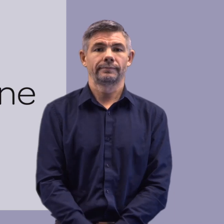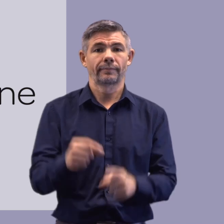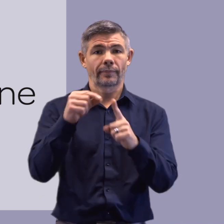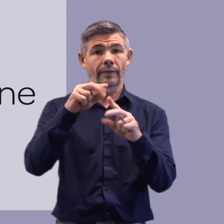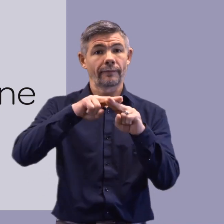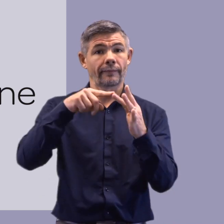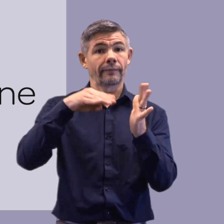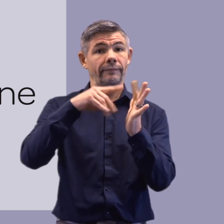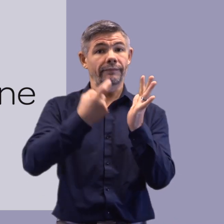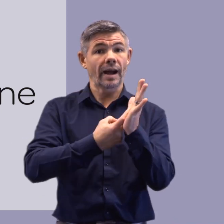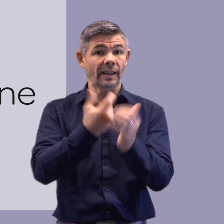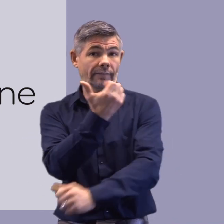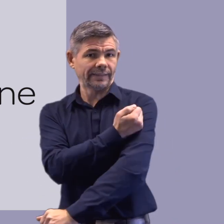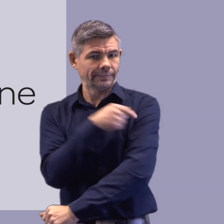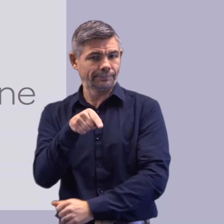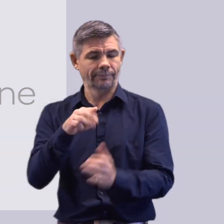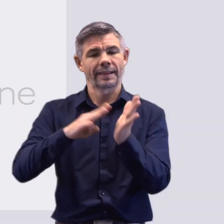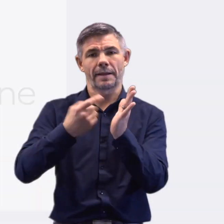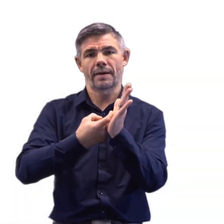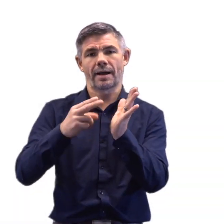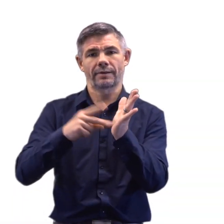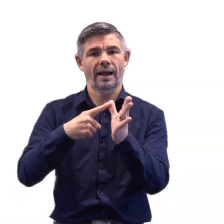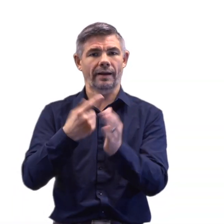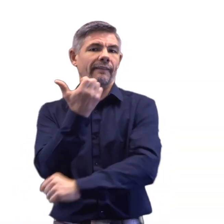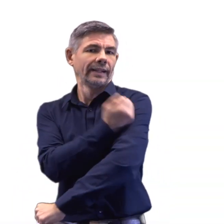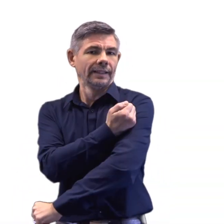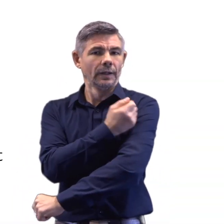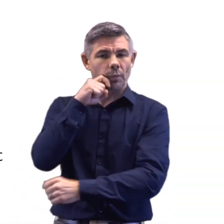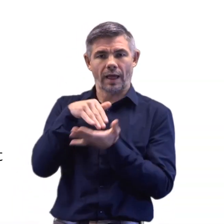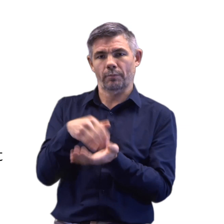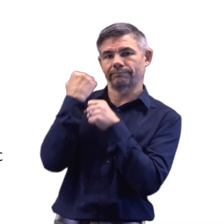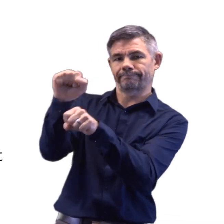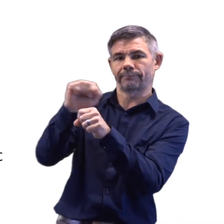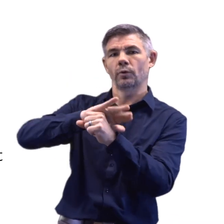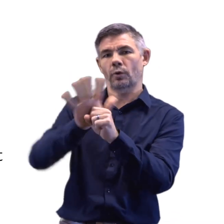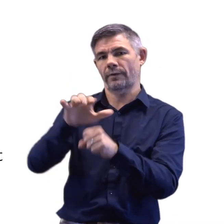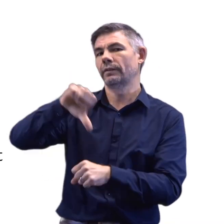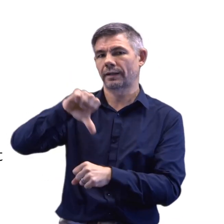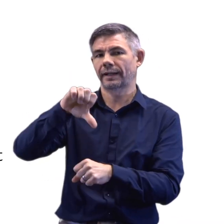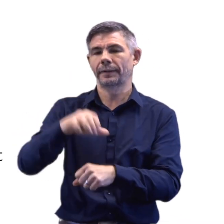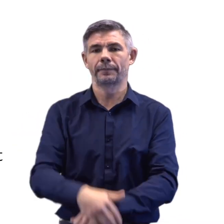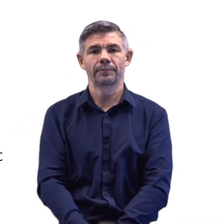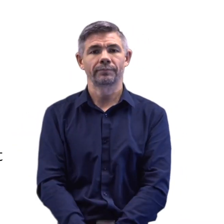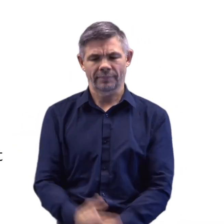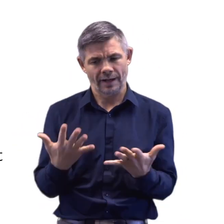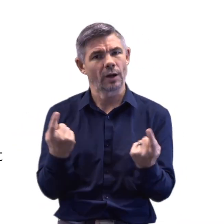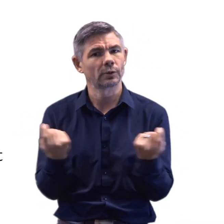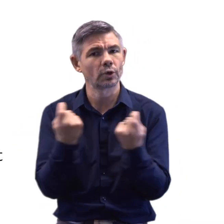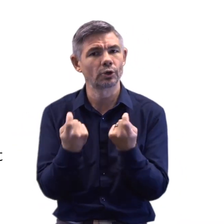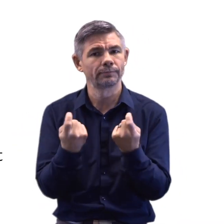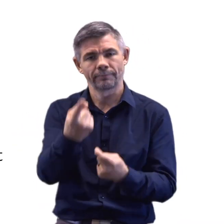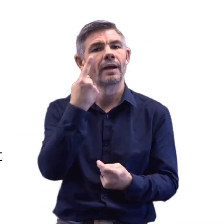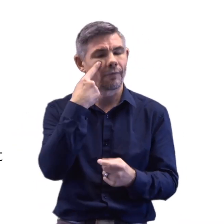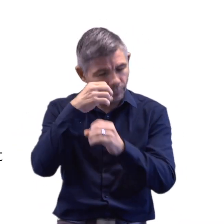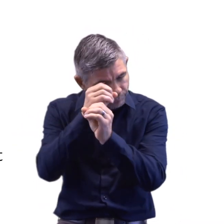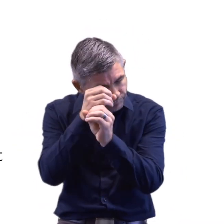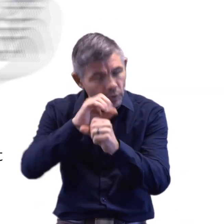COVID-19 vaccine. How does a vaccine work? The Pfizer vaccine is an mRNA vaccine that protects us against